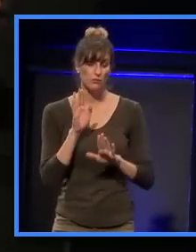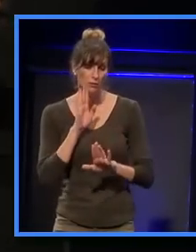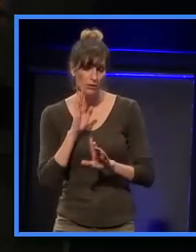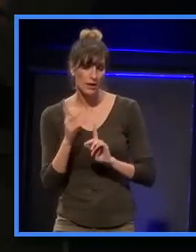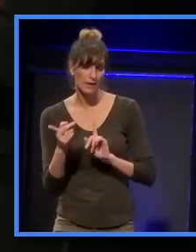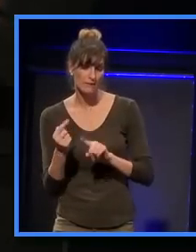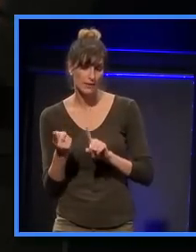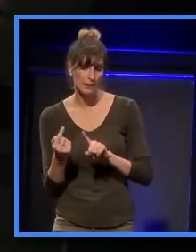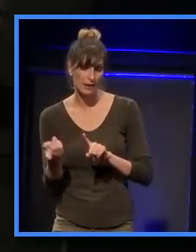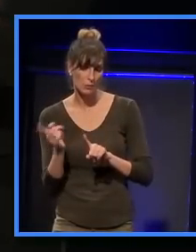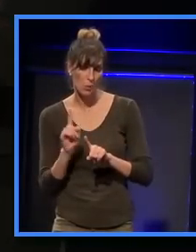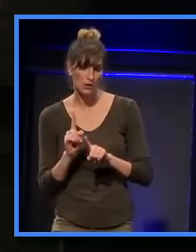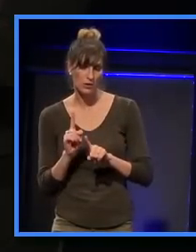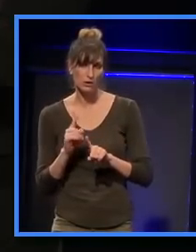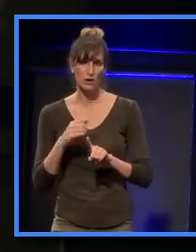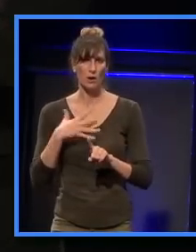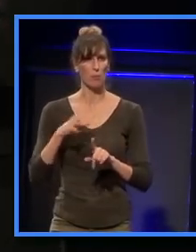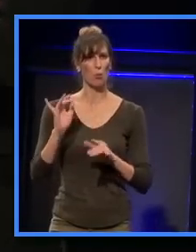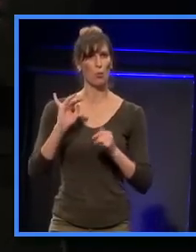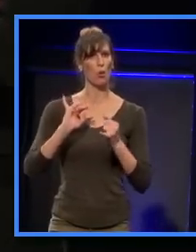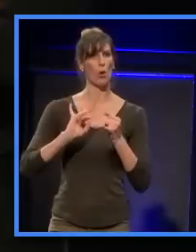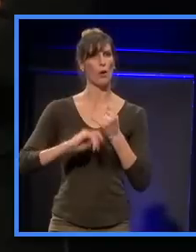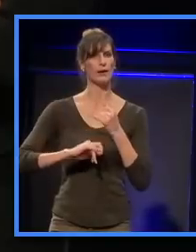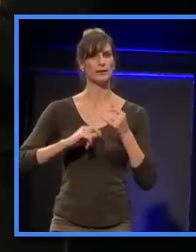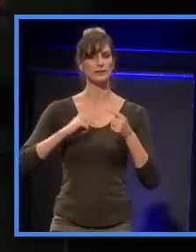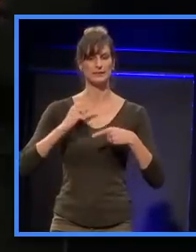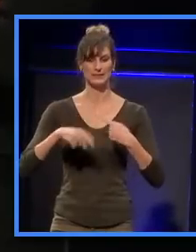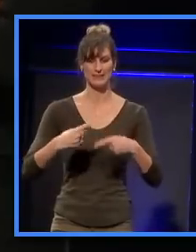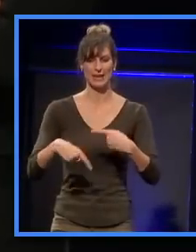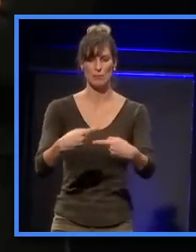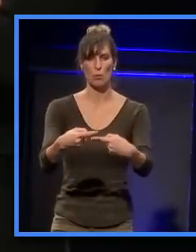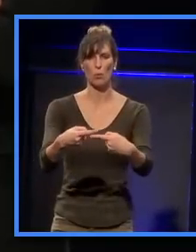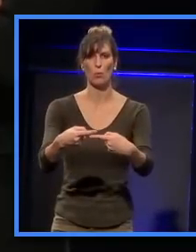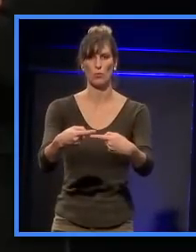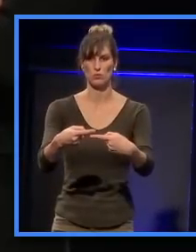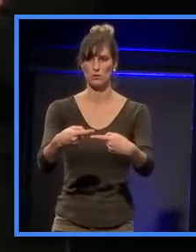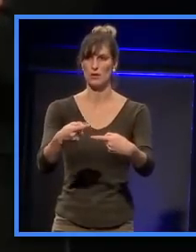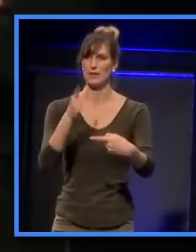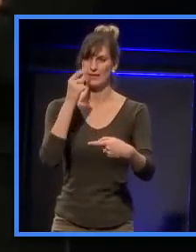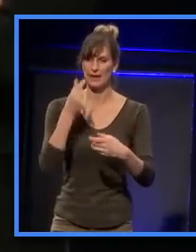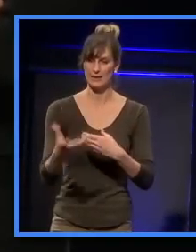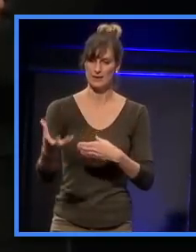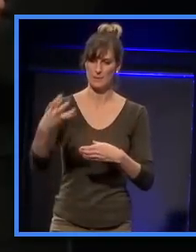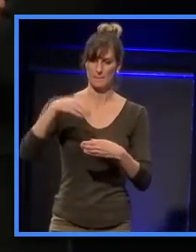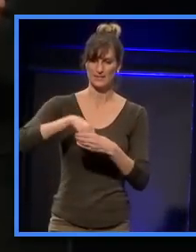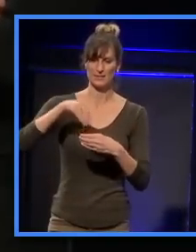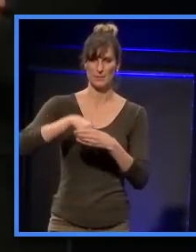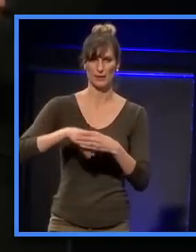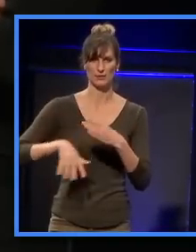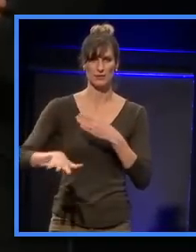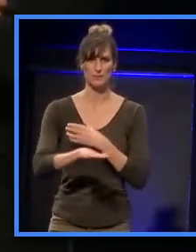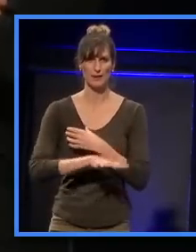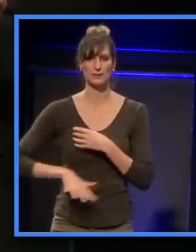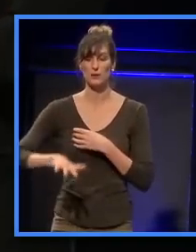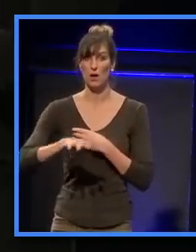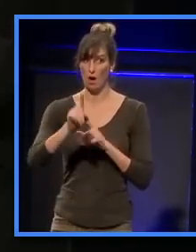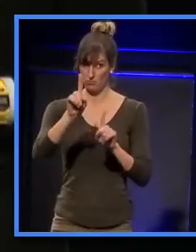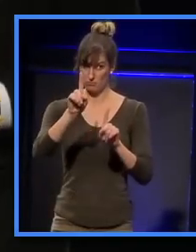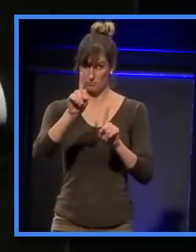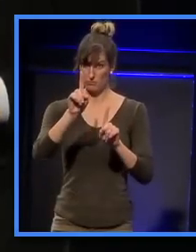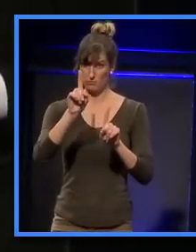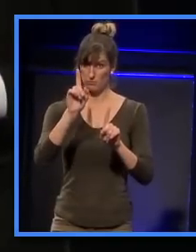more sustainable modes of participating in a space and of getting to places. Actually, one thing I'd like to